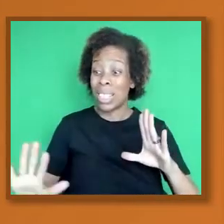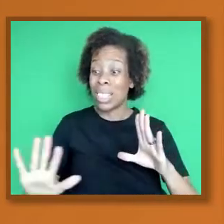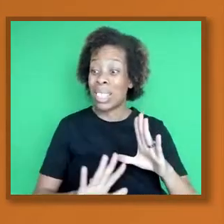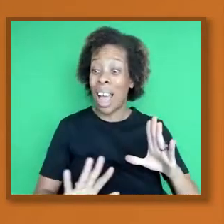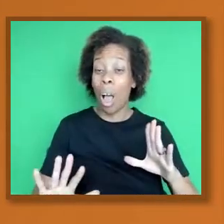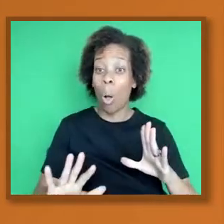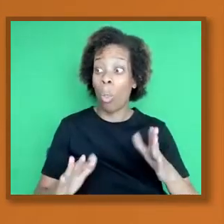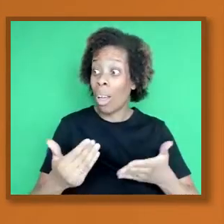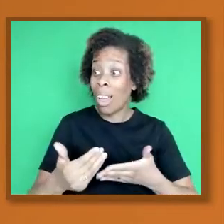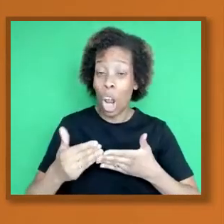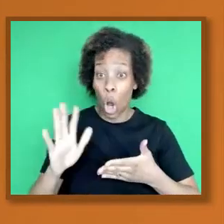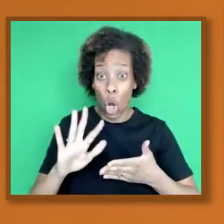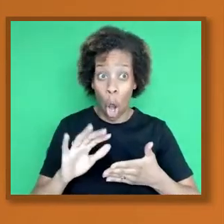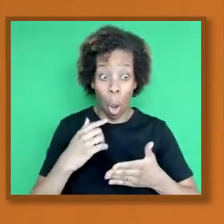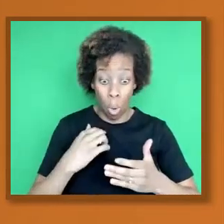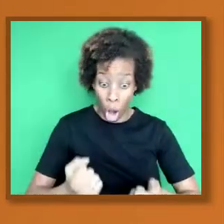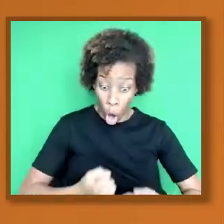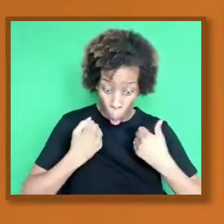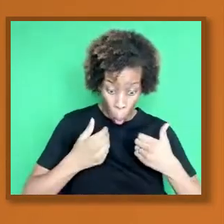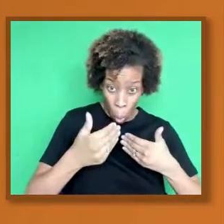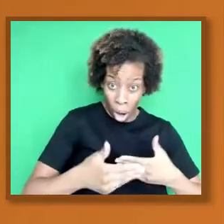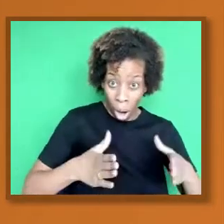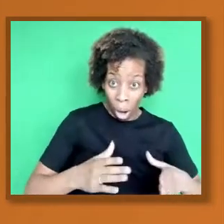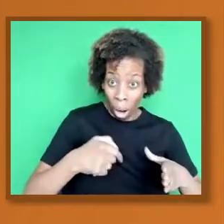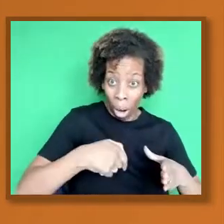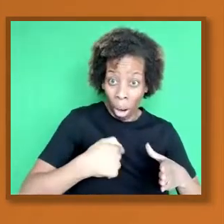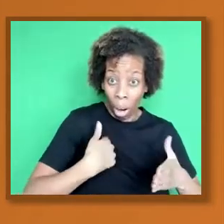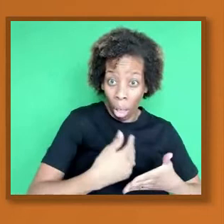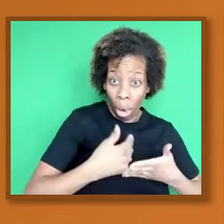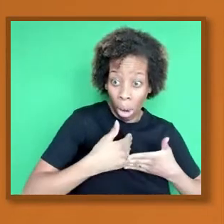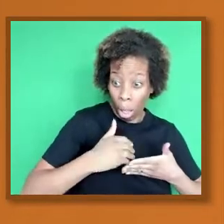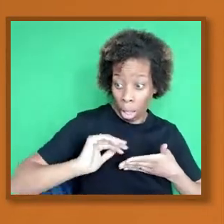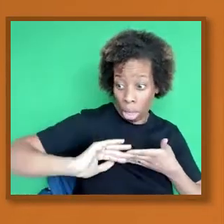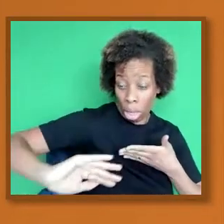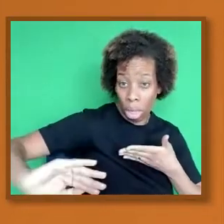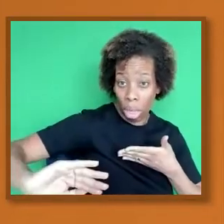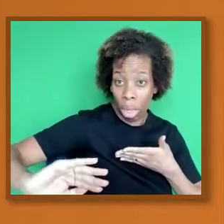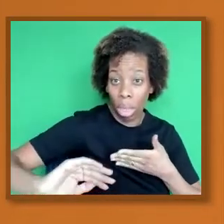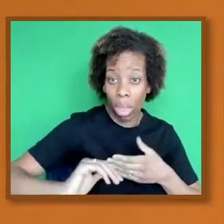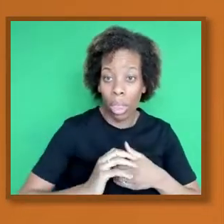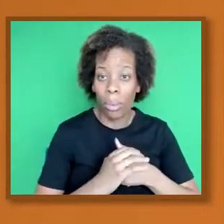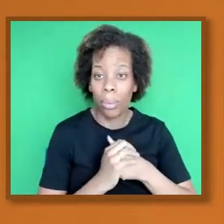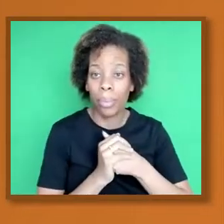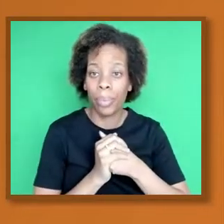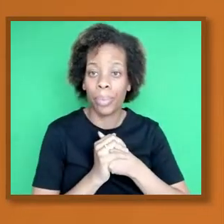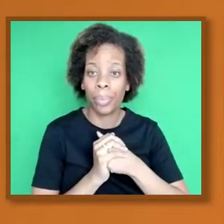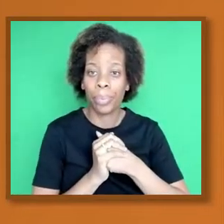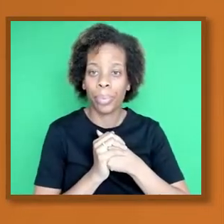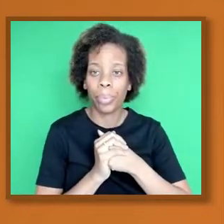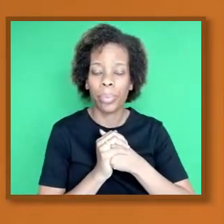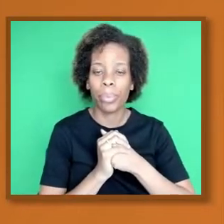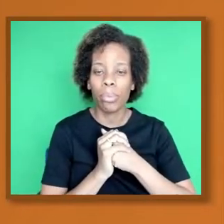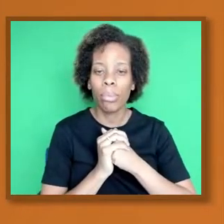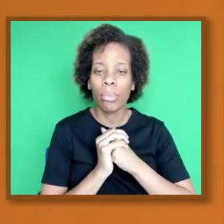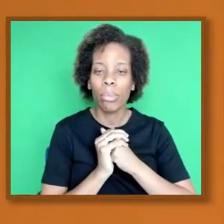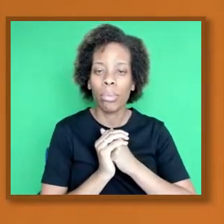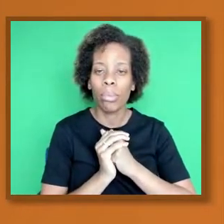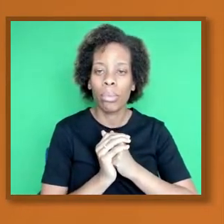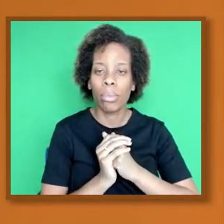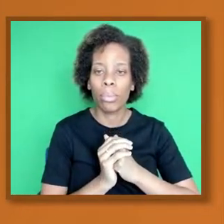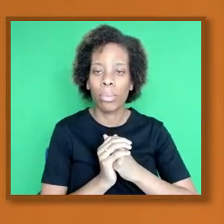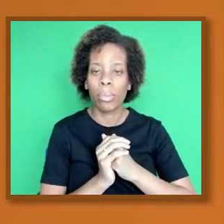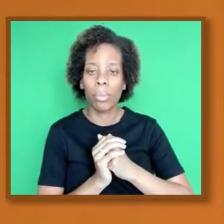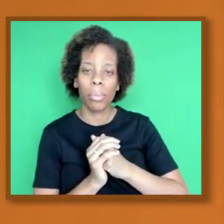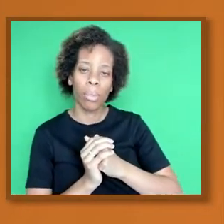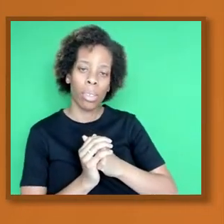might as well give us some clues. So I think then there's, to end, for me then there's